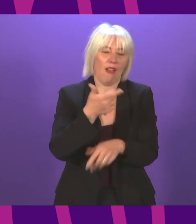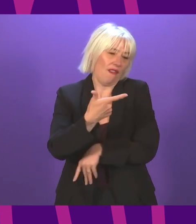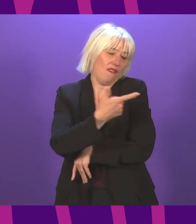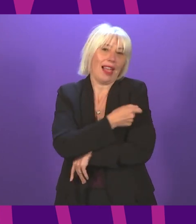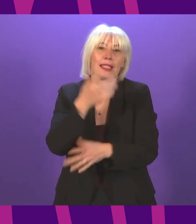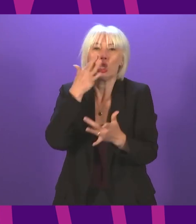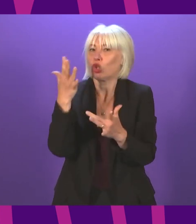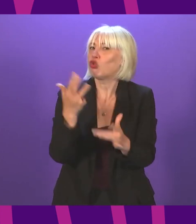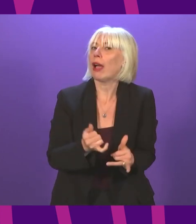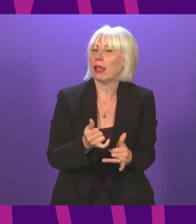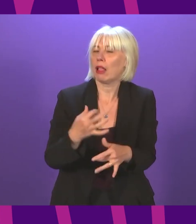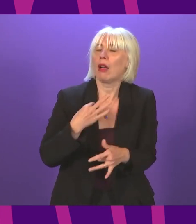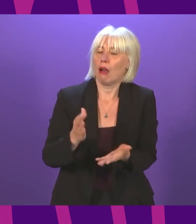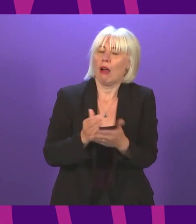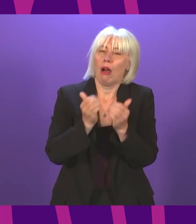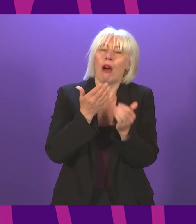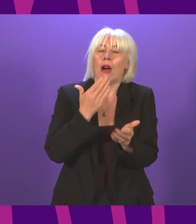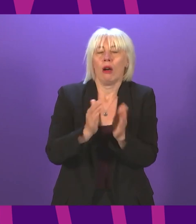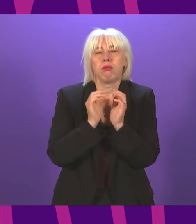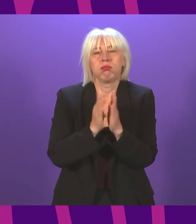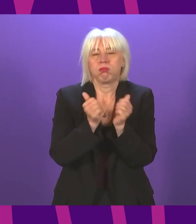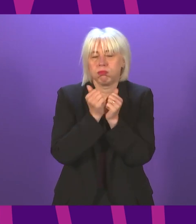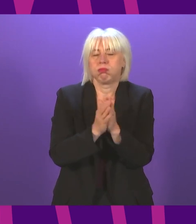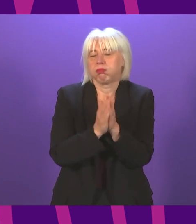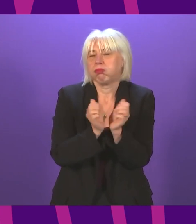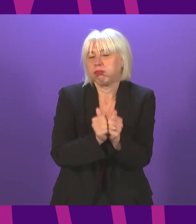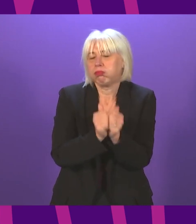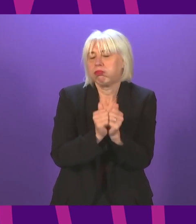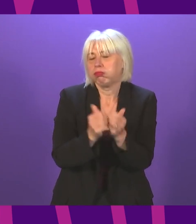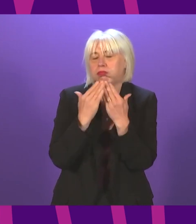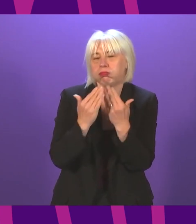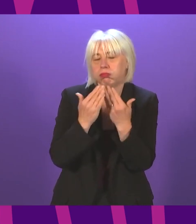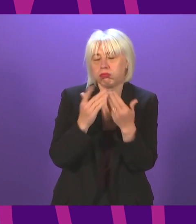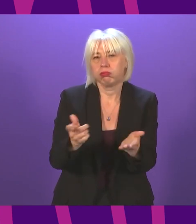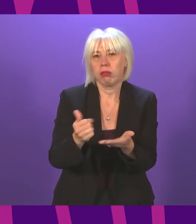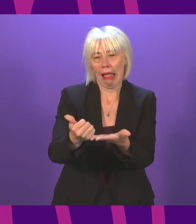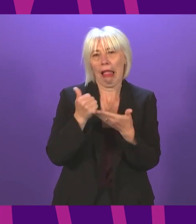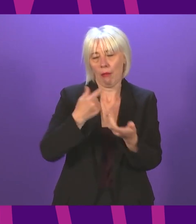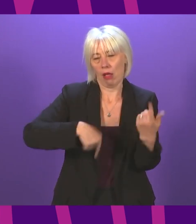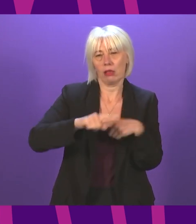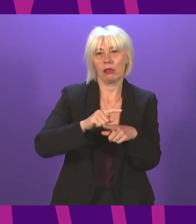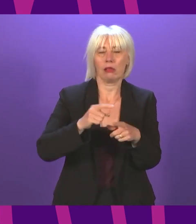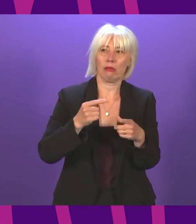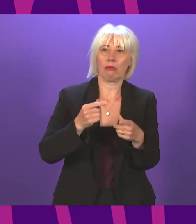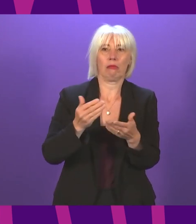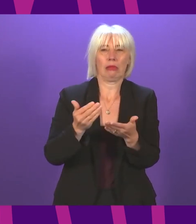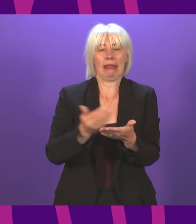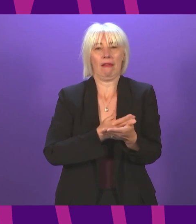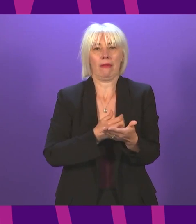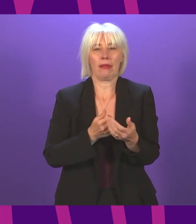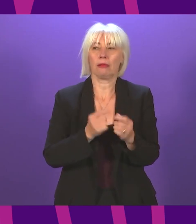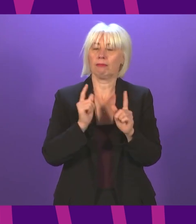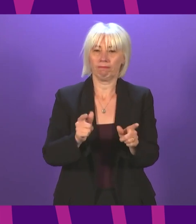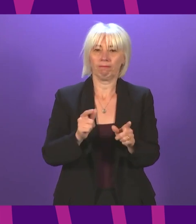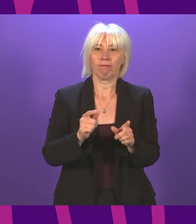contributed hugely towards the safety and wellbeing of all of us. We have already made clear that